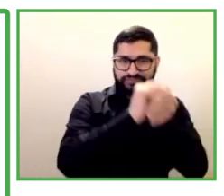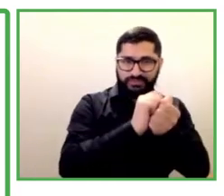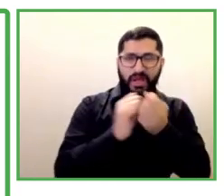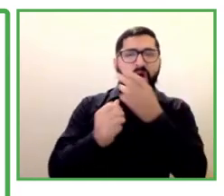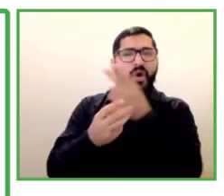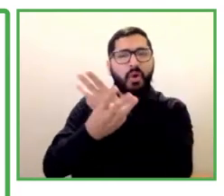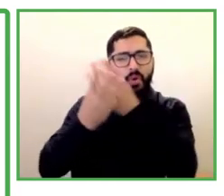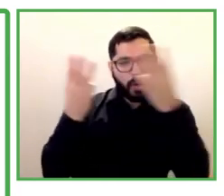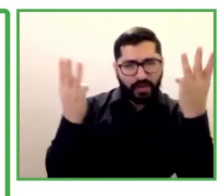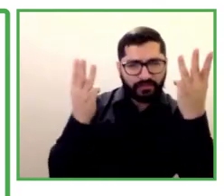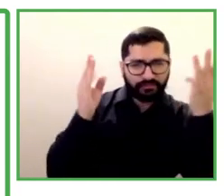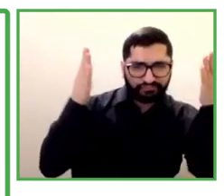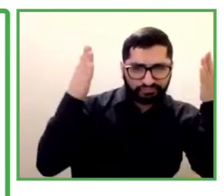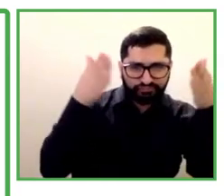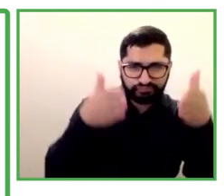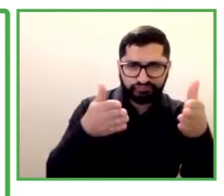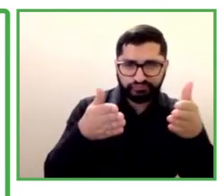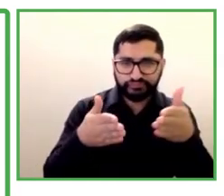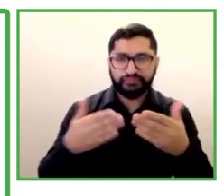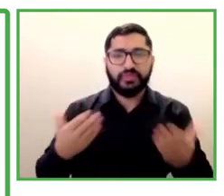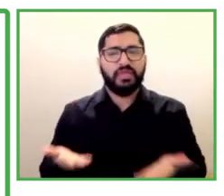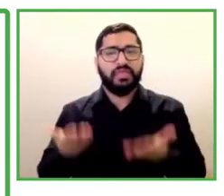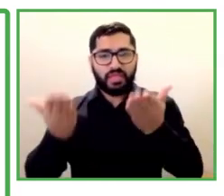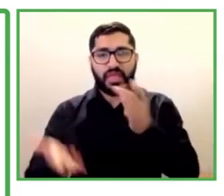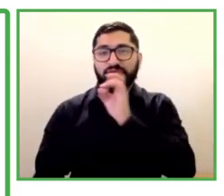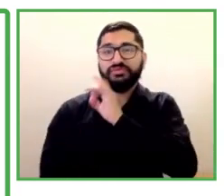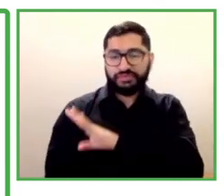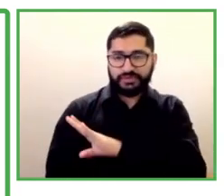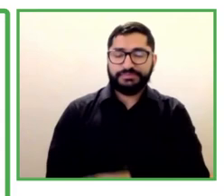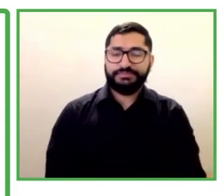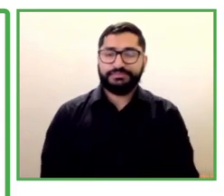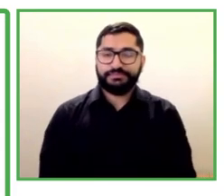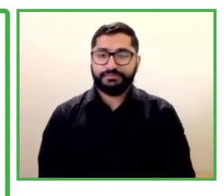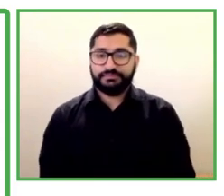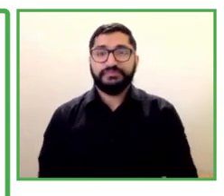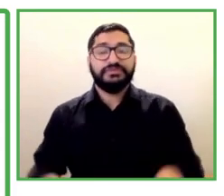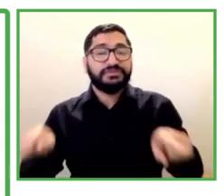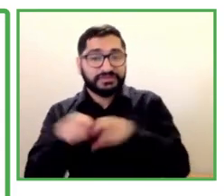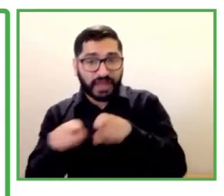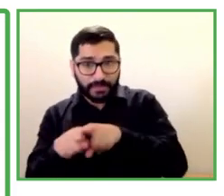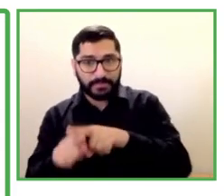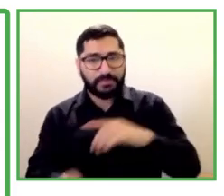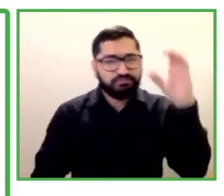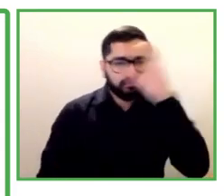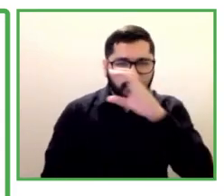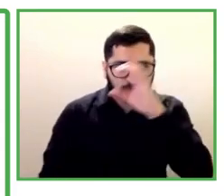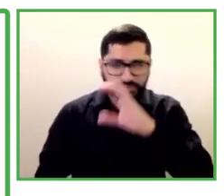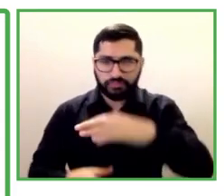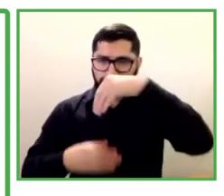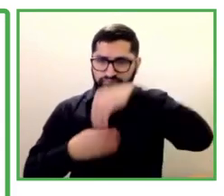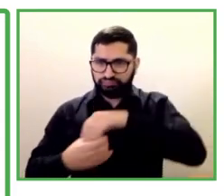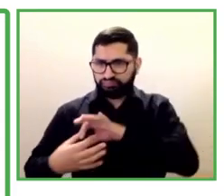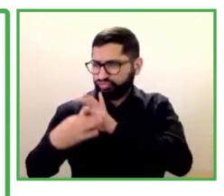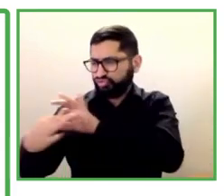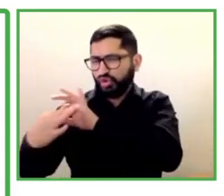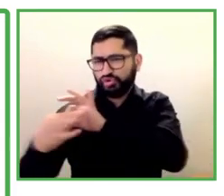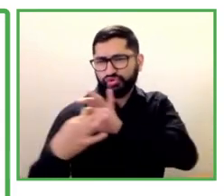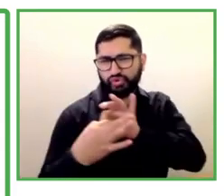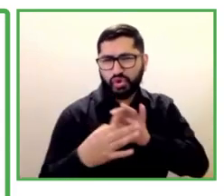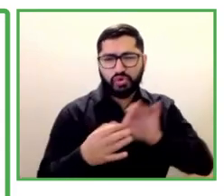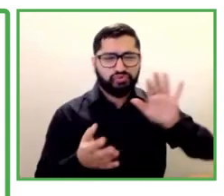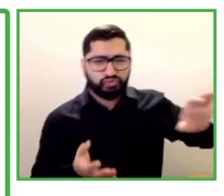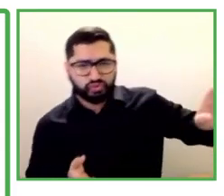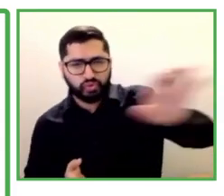we'll look for local partners and organizations that will help us to provide the support for